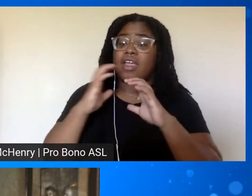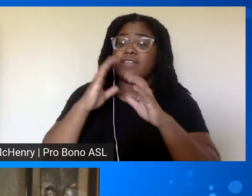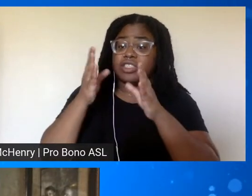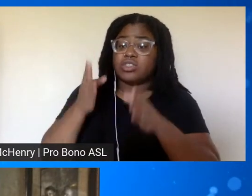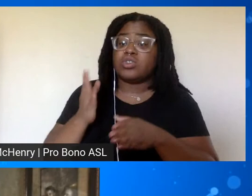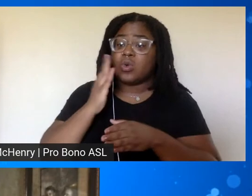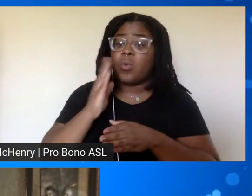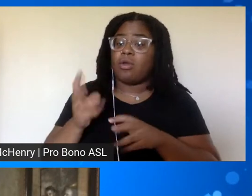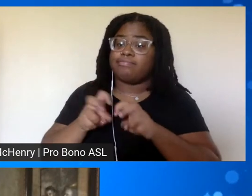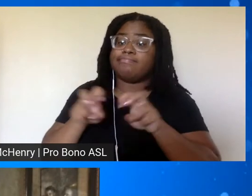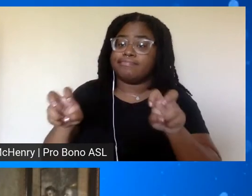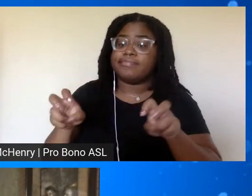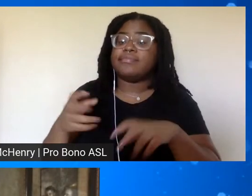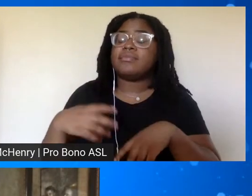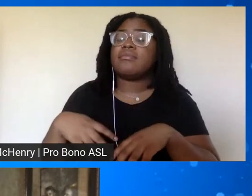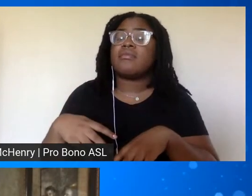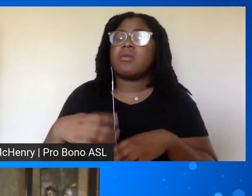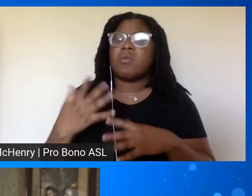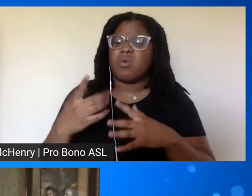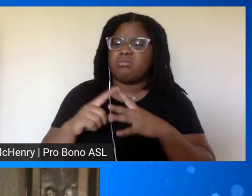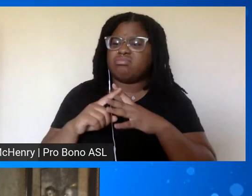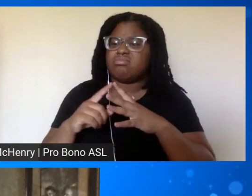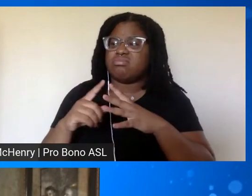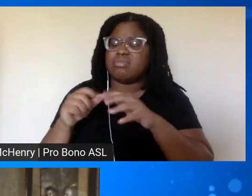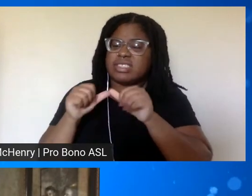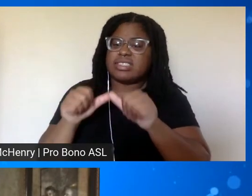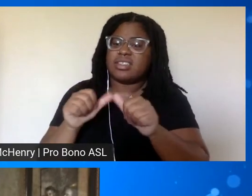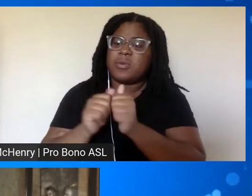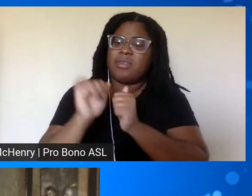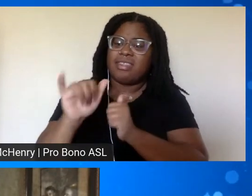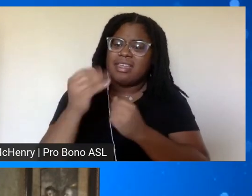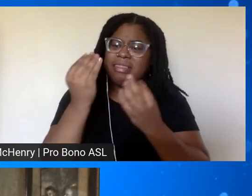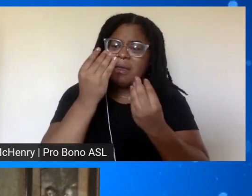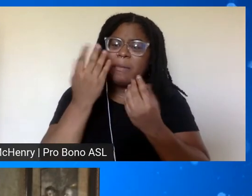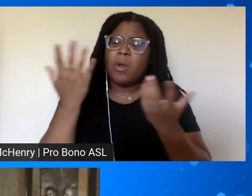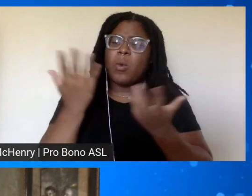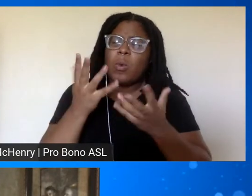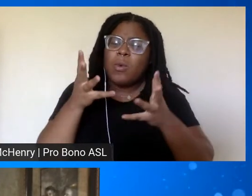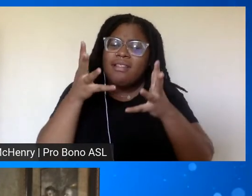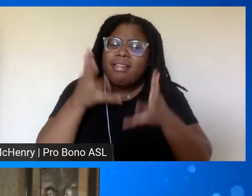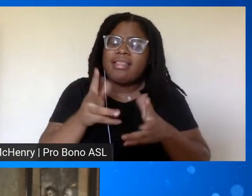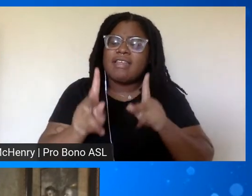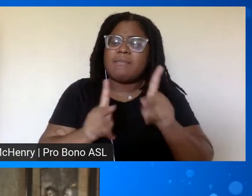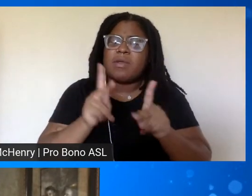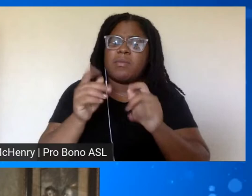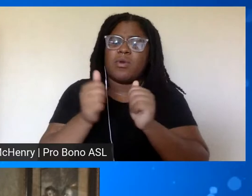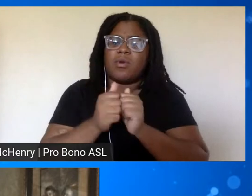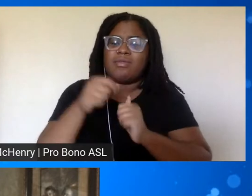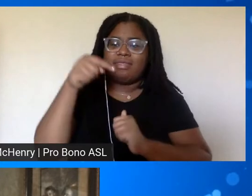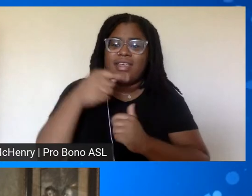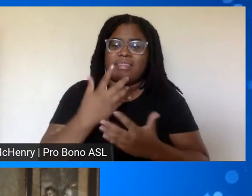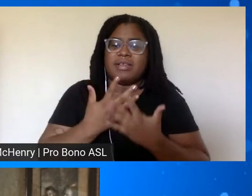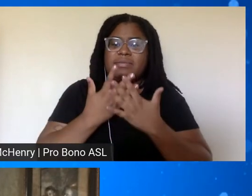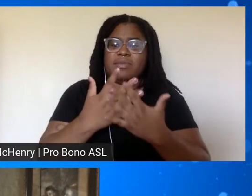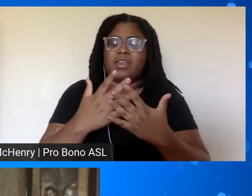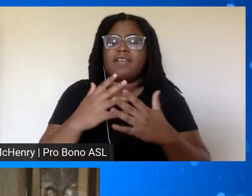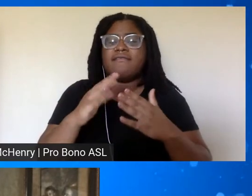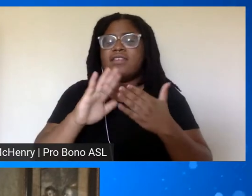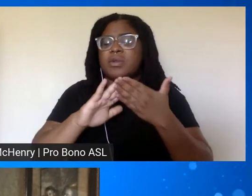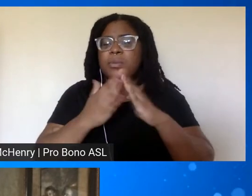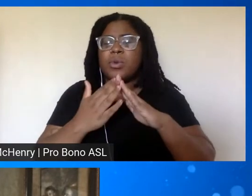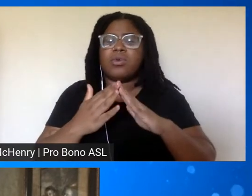we want to stay in that vein to start to think about what we want to leave people with uh in this beloved community talk some